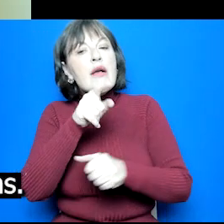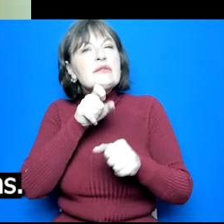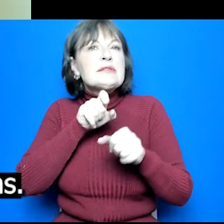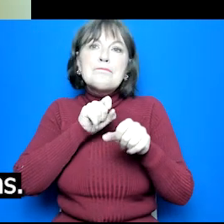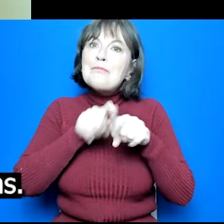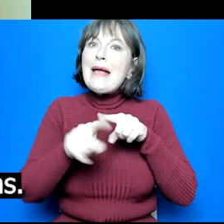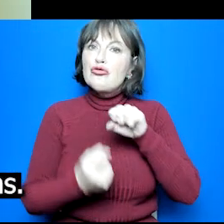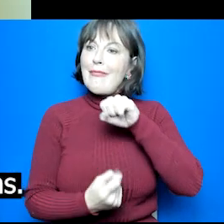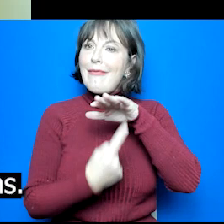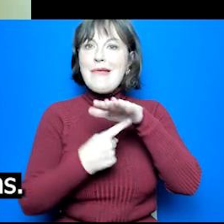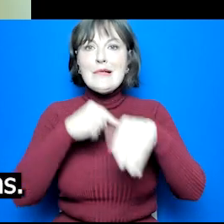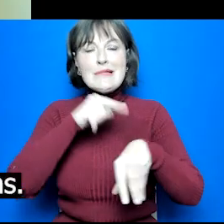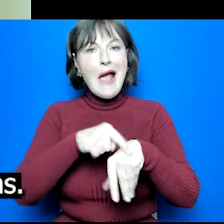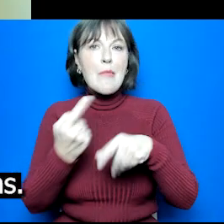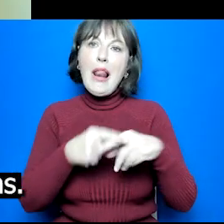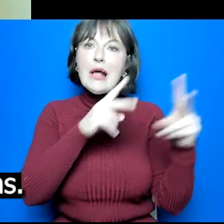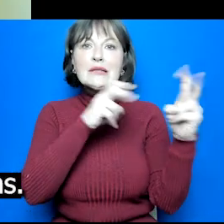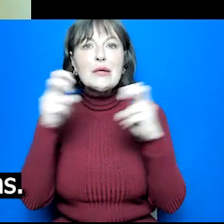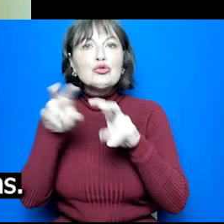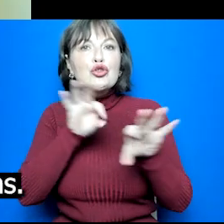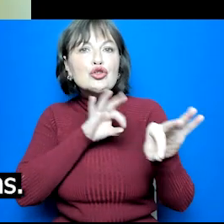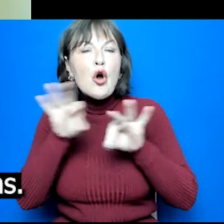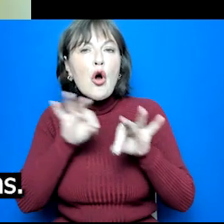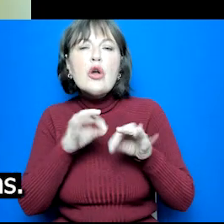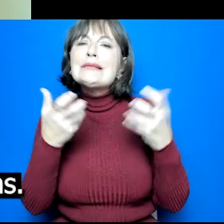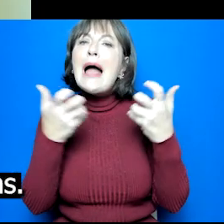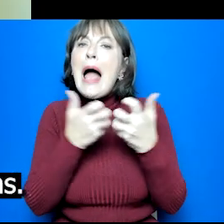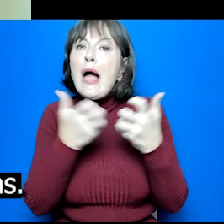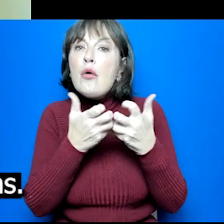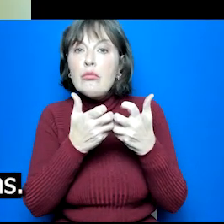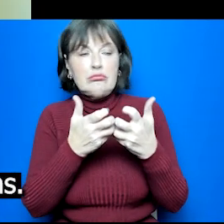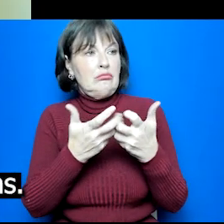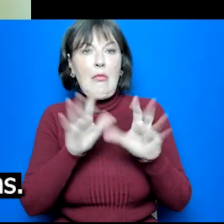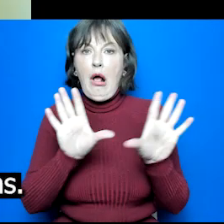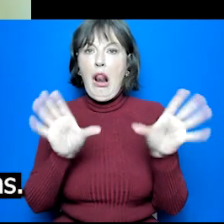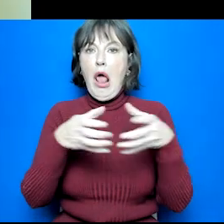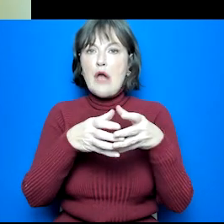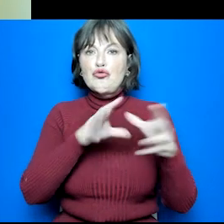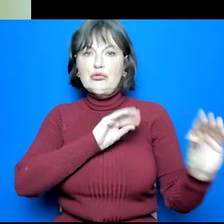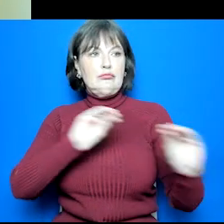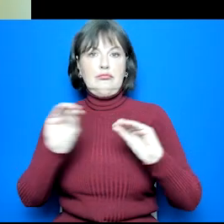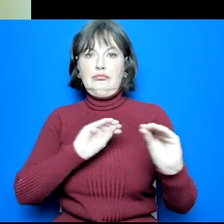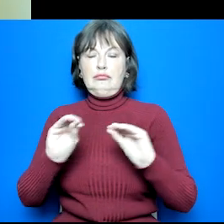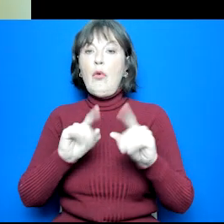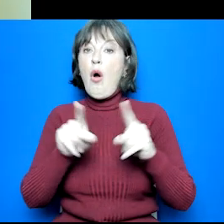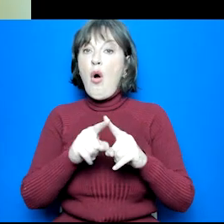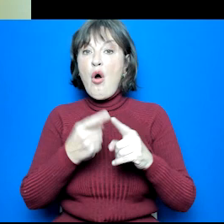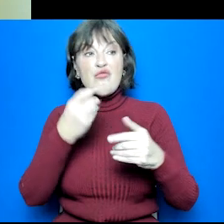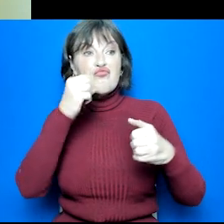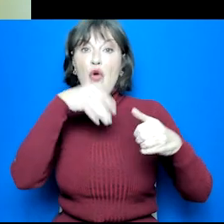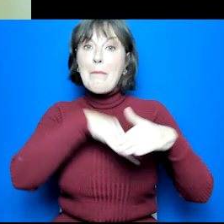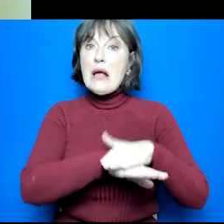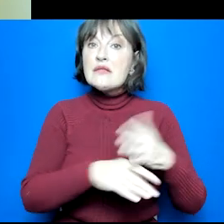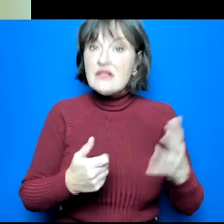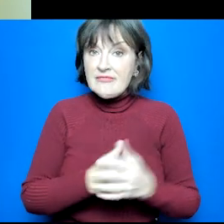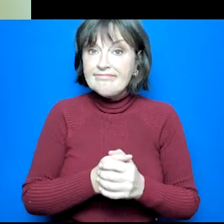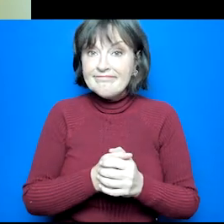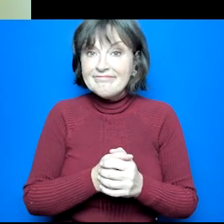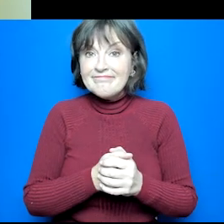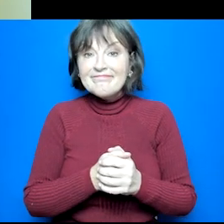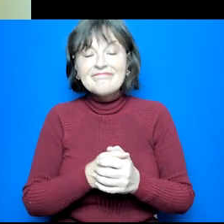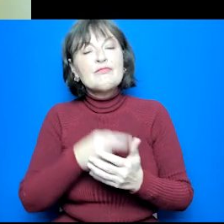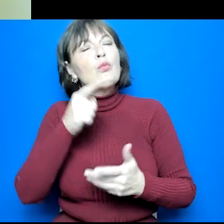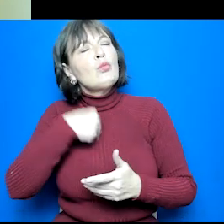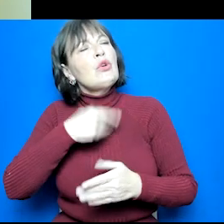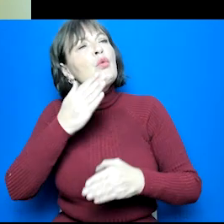one-to-one discussions, class group sessions, and drop-ins. To support with their career learning, we work together with